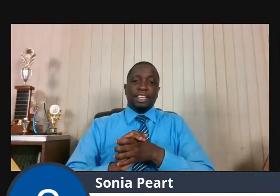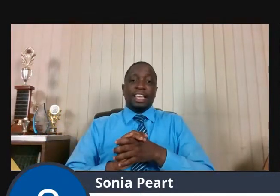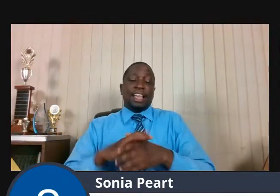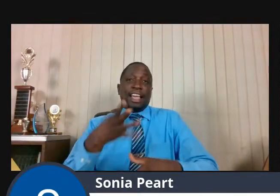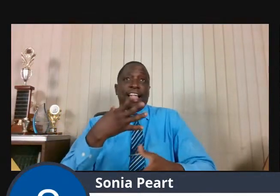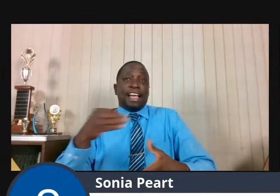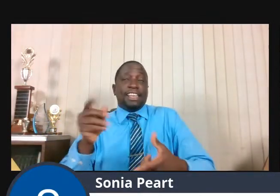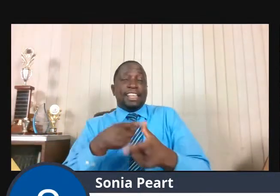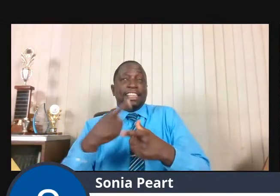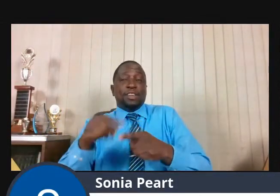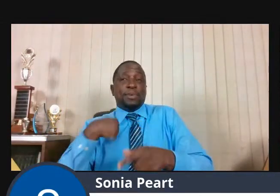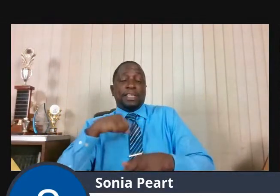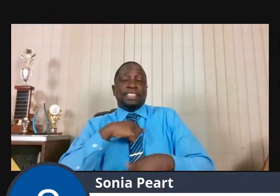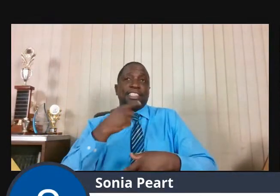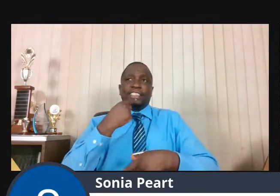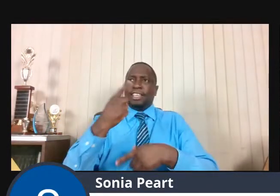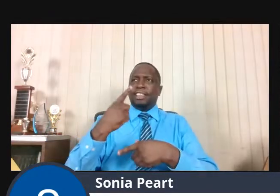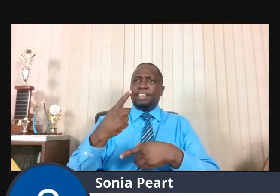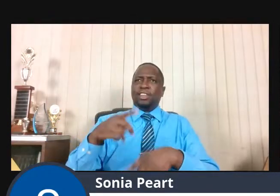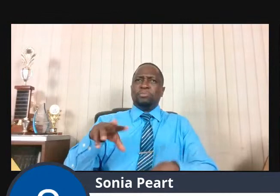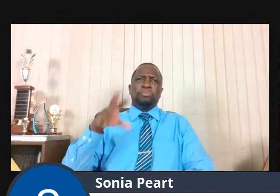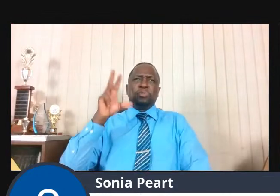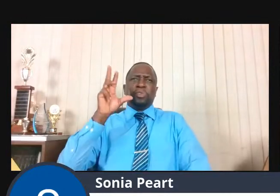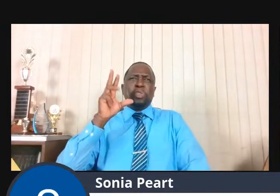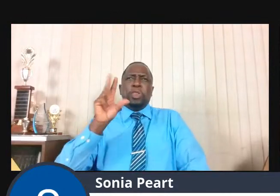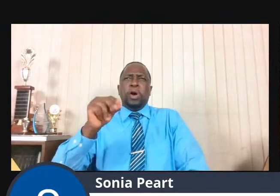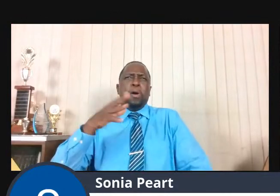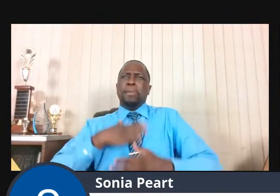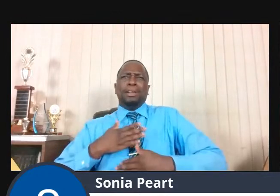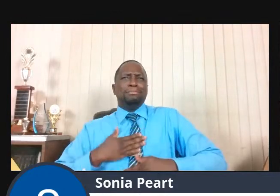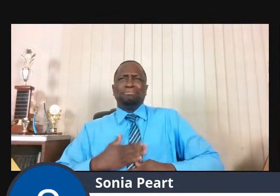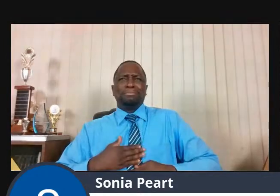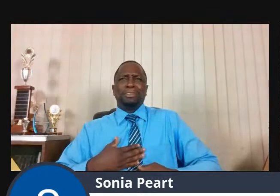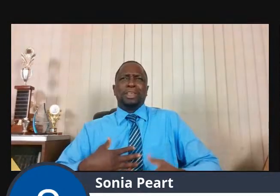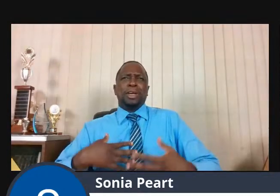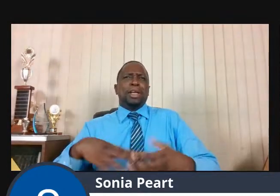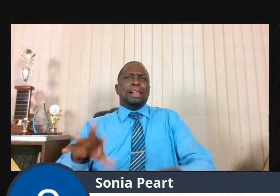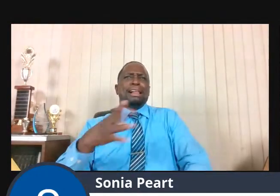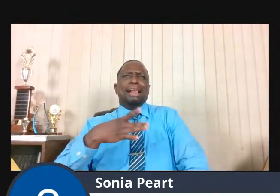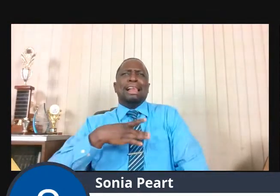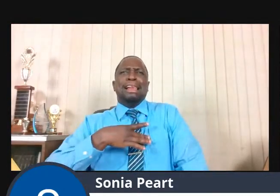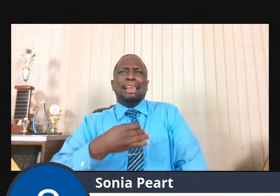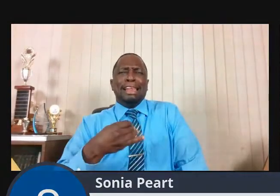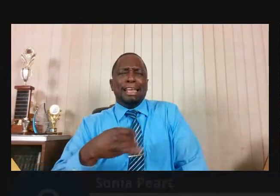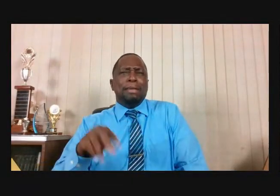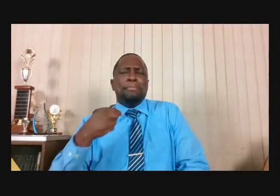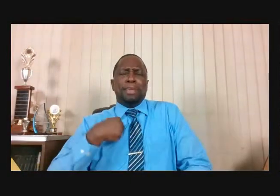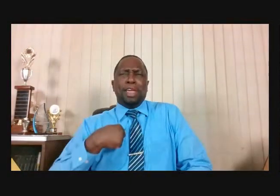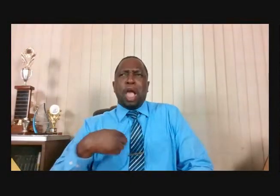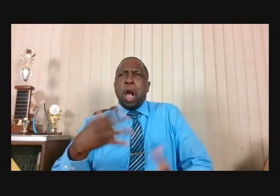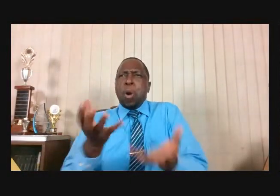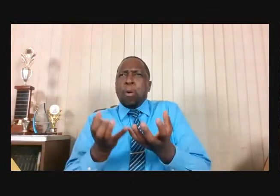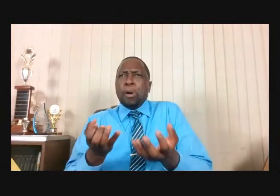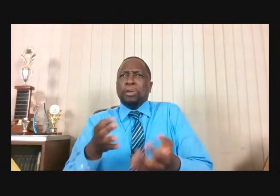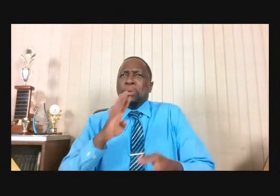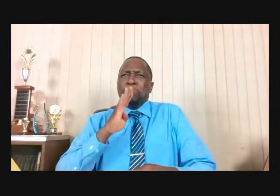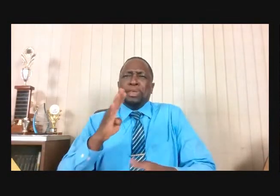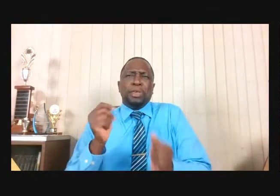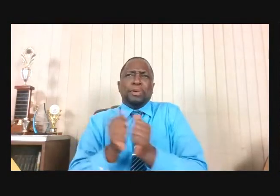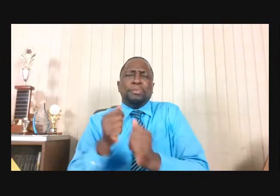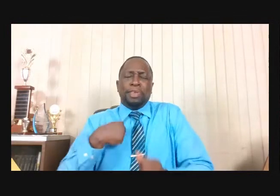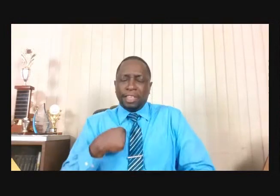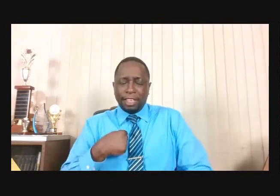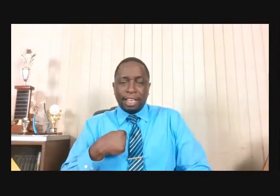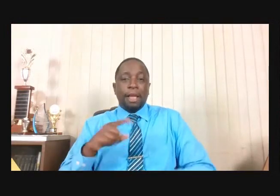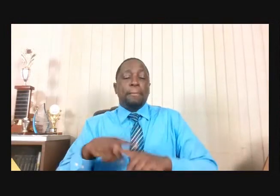We Say No One Likes Me No One Wants To Be Around Me But